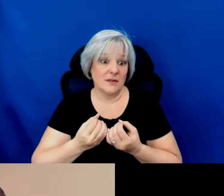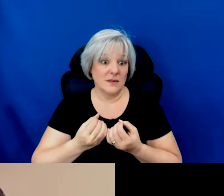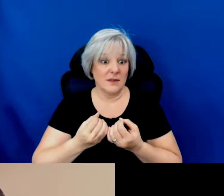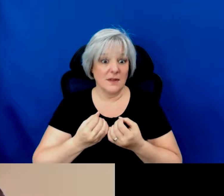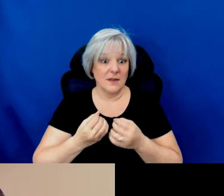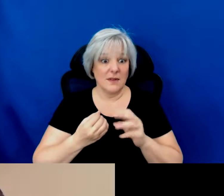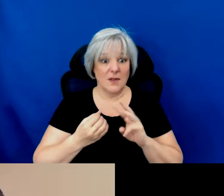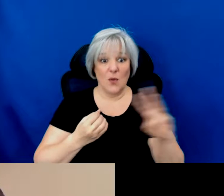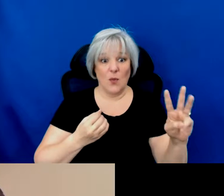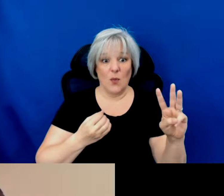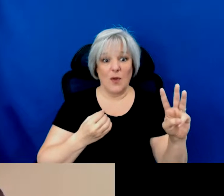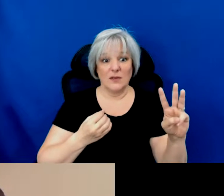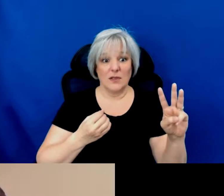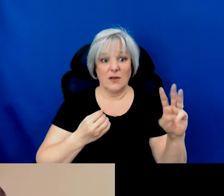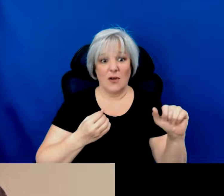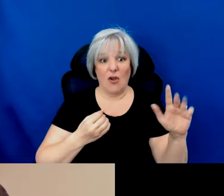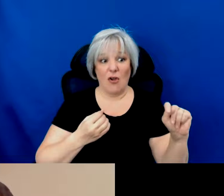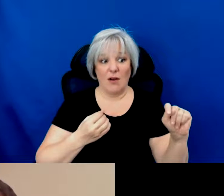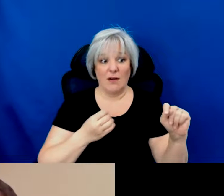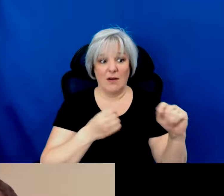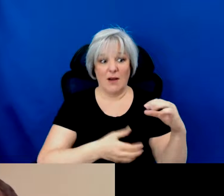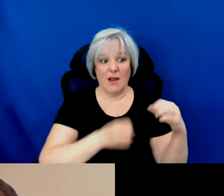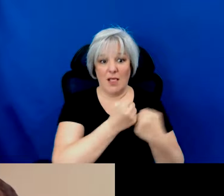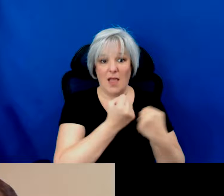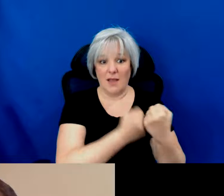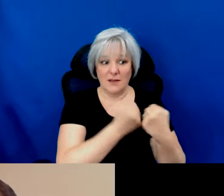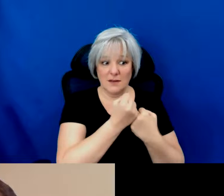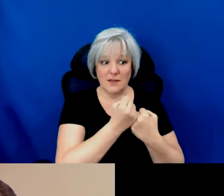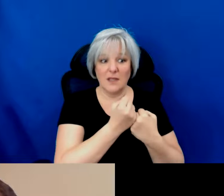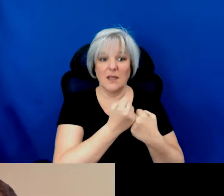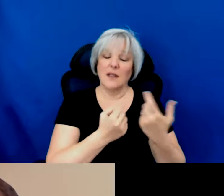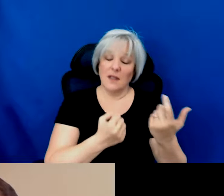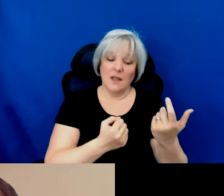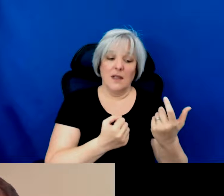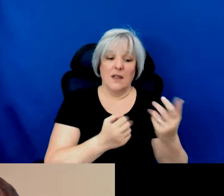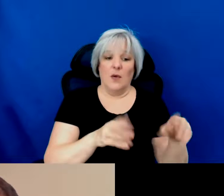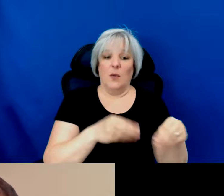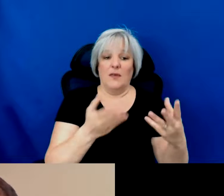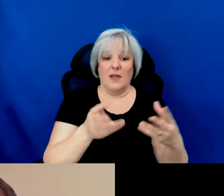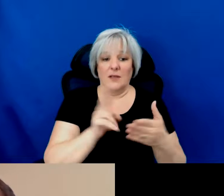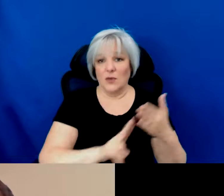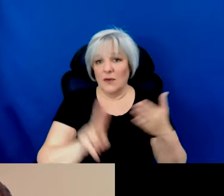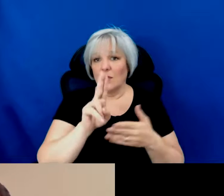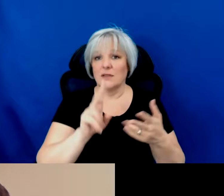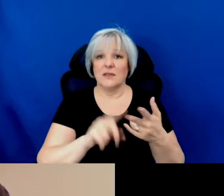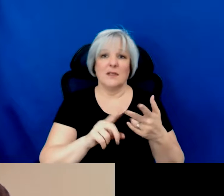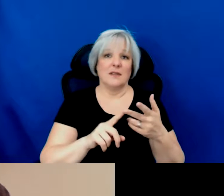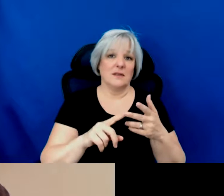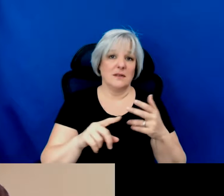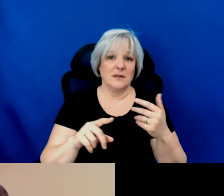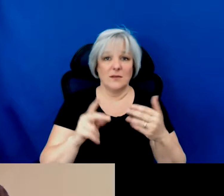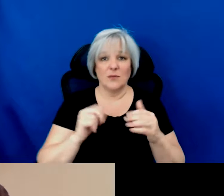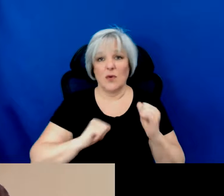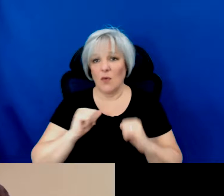west western arts alliance that that represents a lot of presenters universities performing arts centers